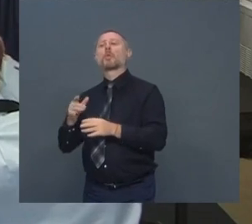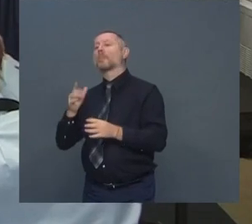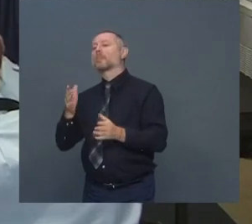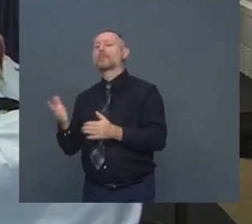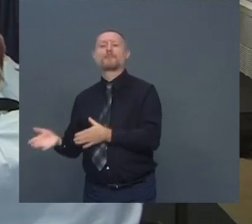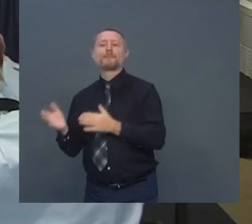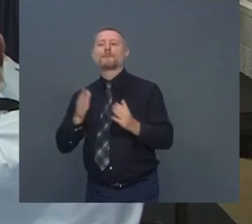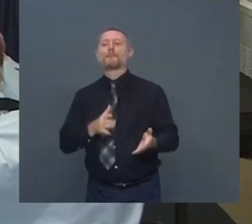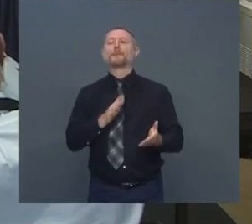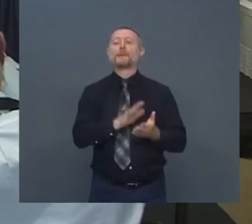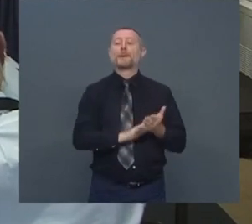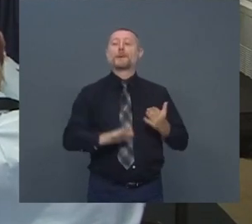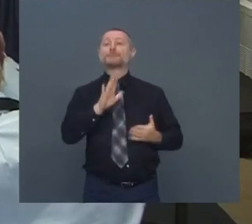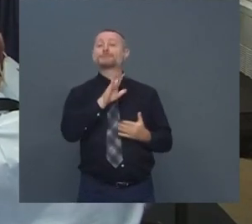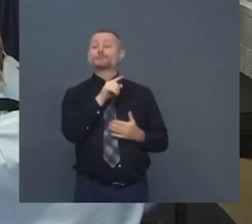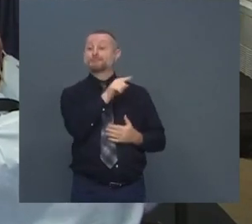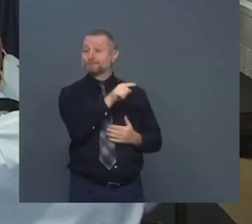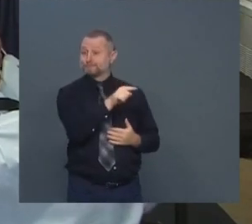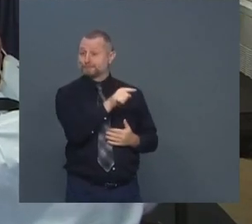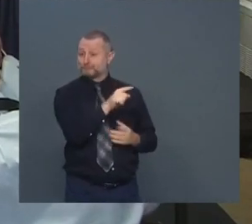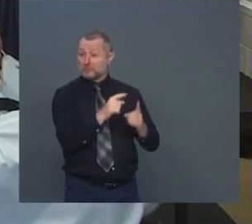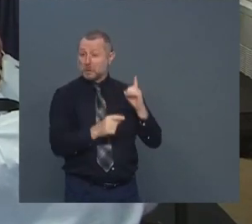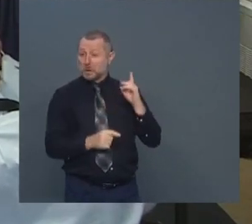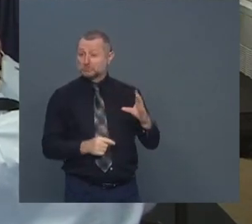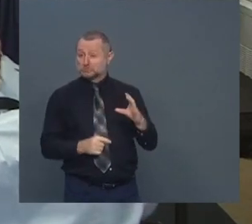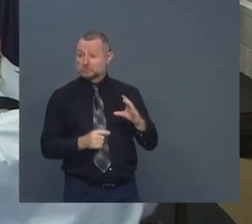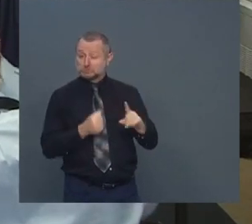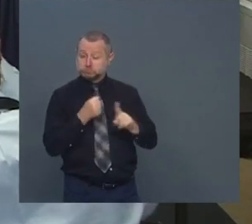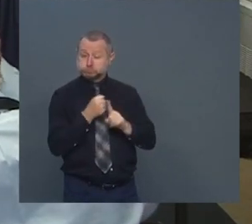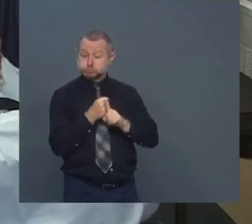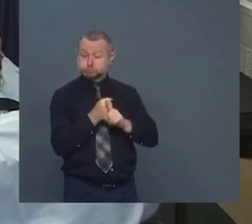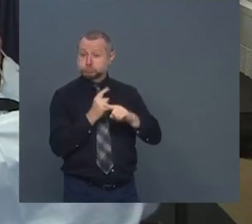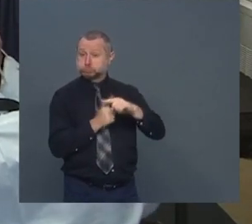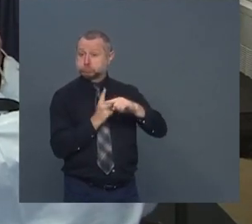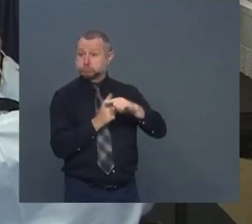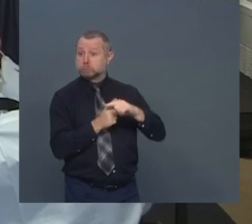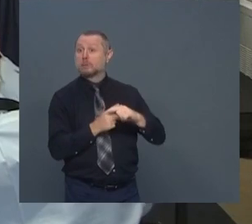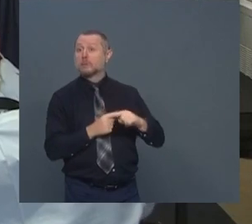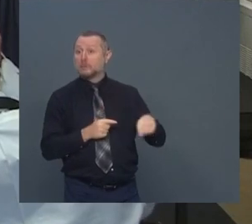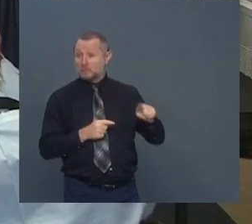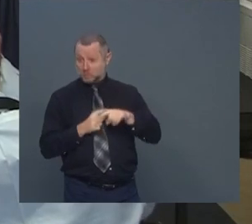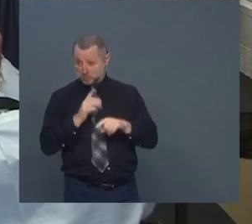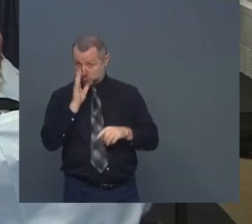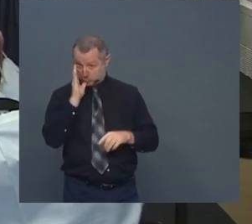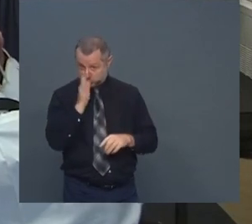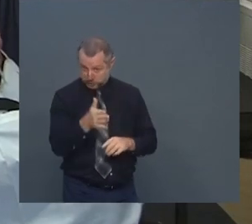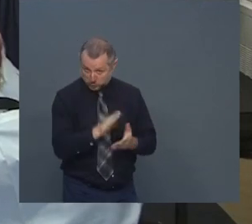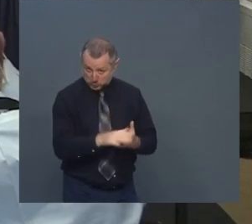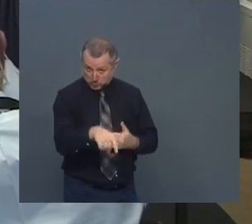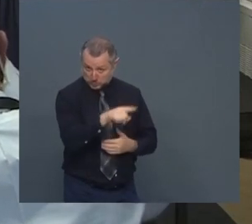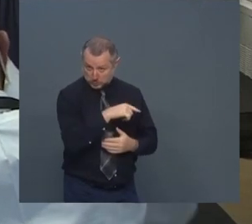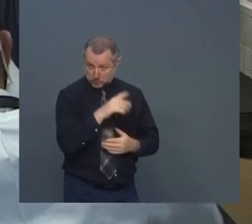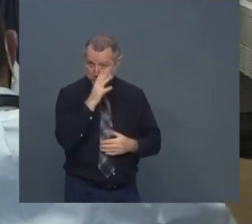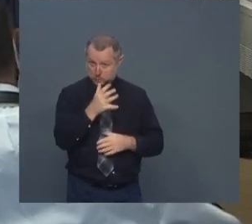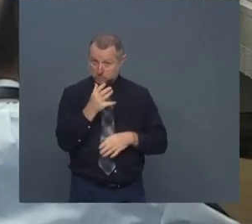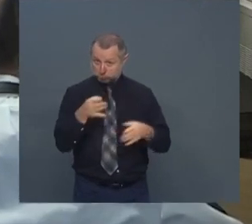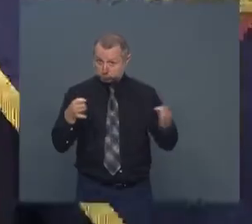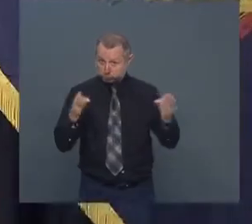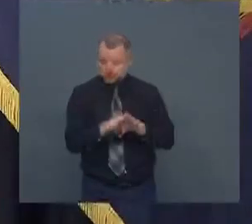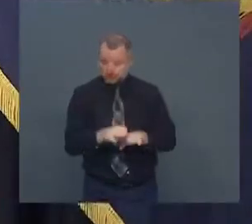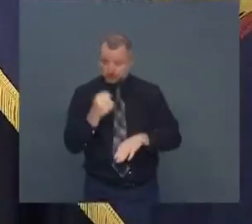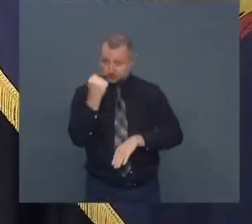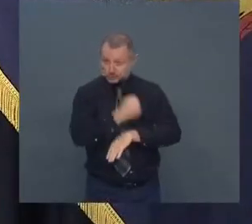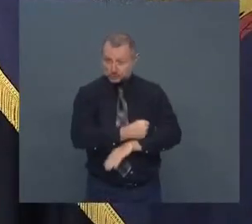100 plus cases schools will shut or could shut and how does that work